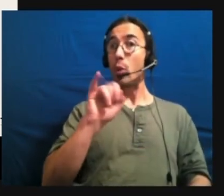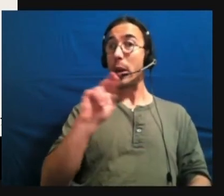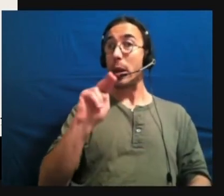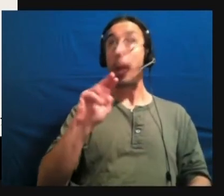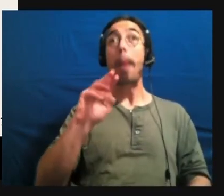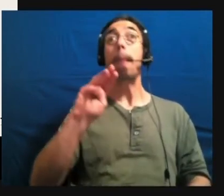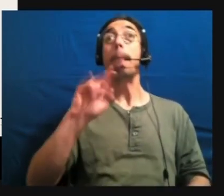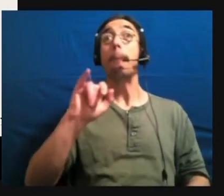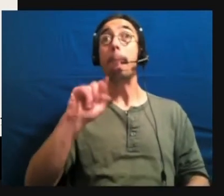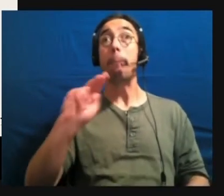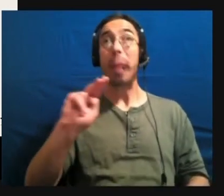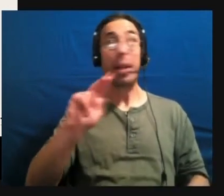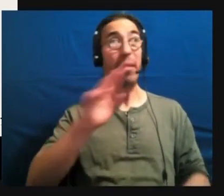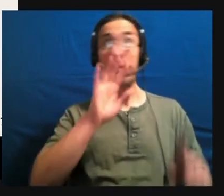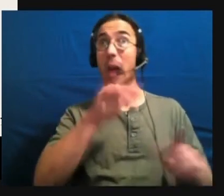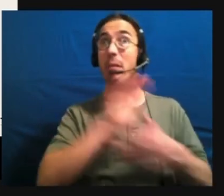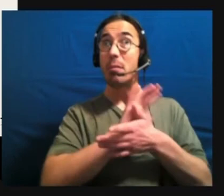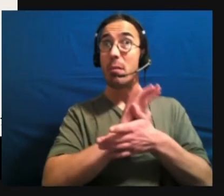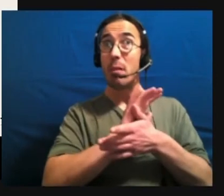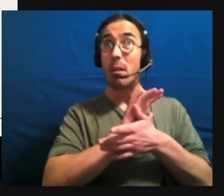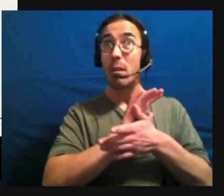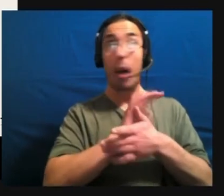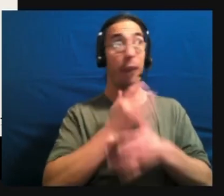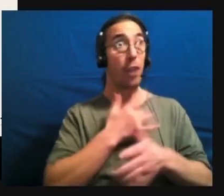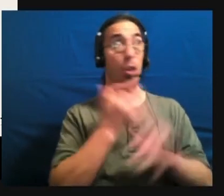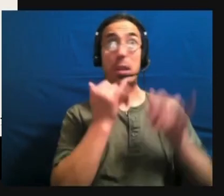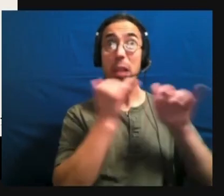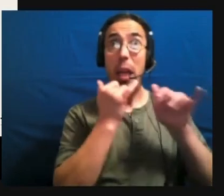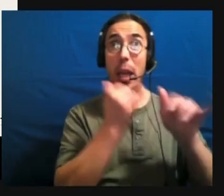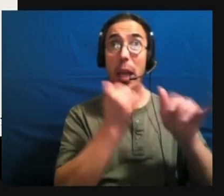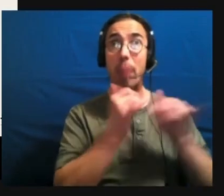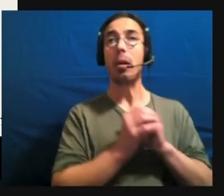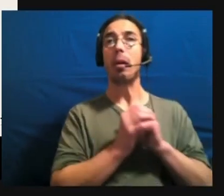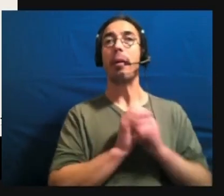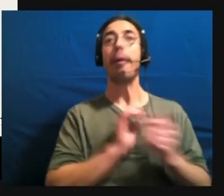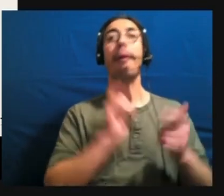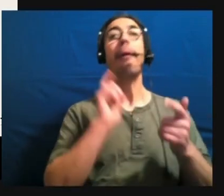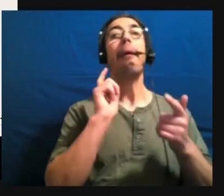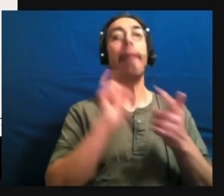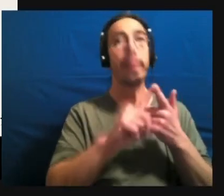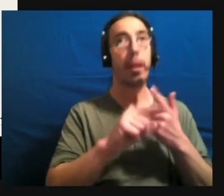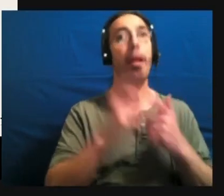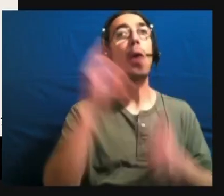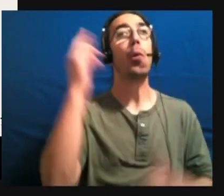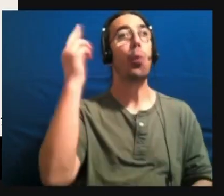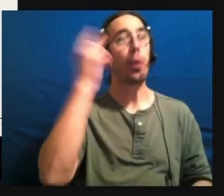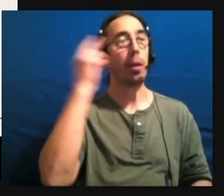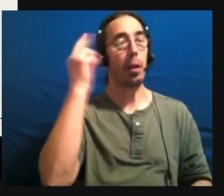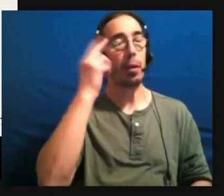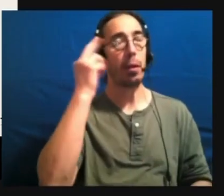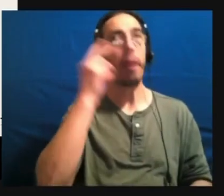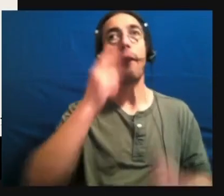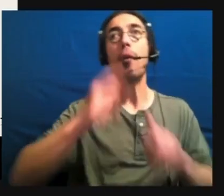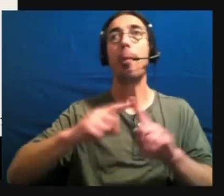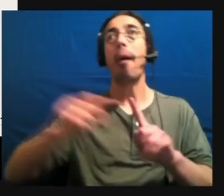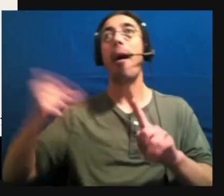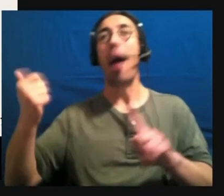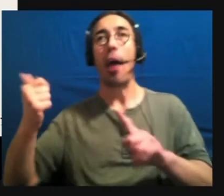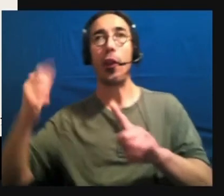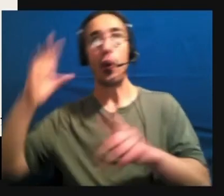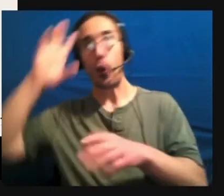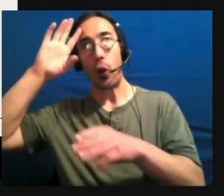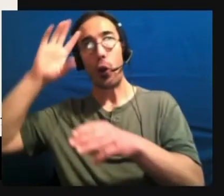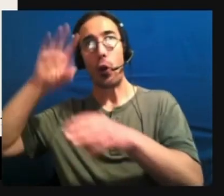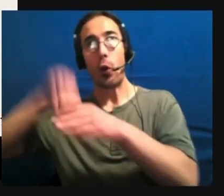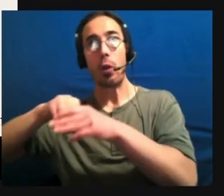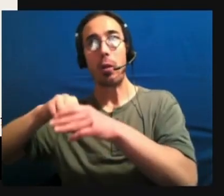so why would I ever think I was autistic? Until I learned what it was like from other autistics from the inside out.